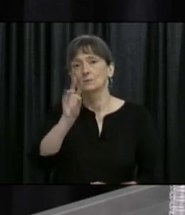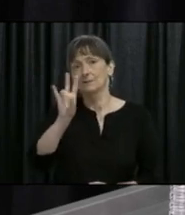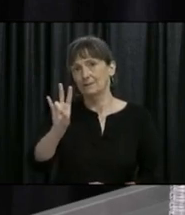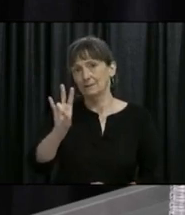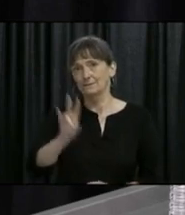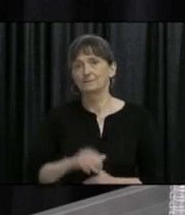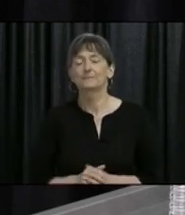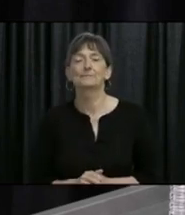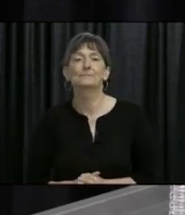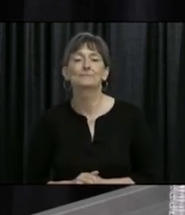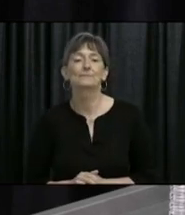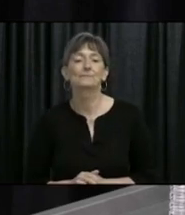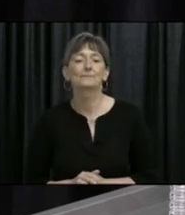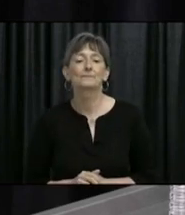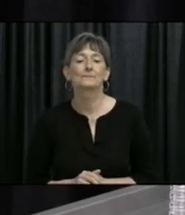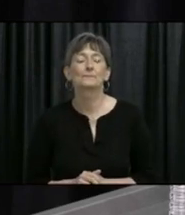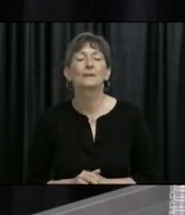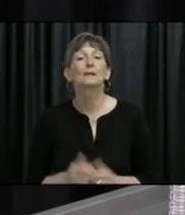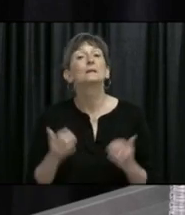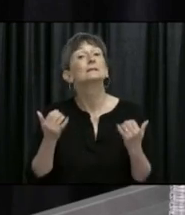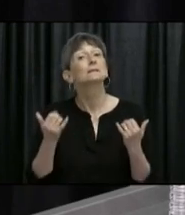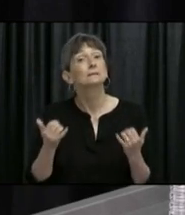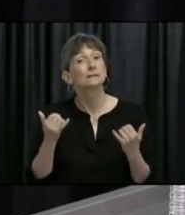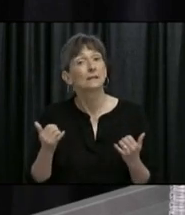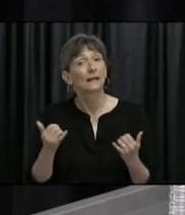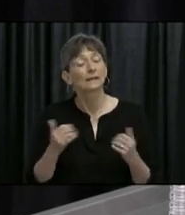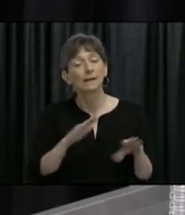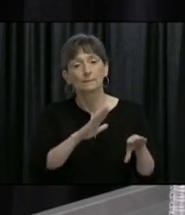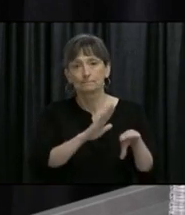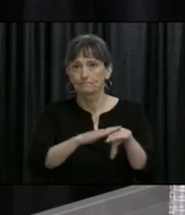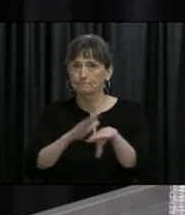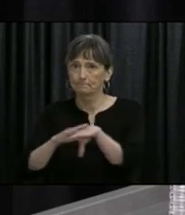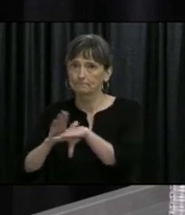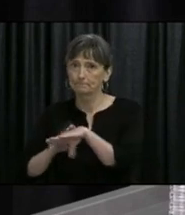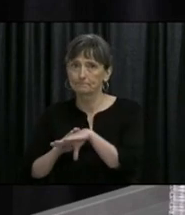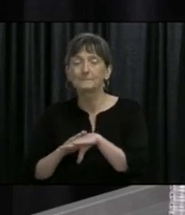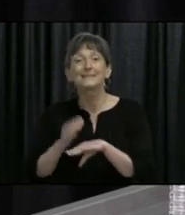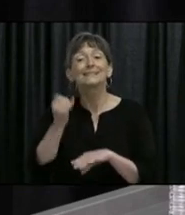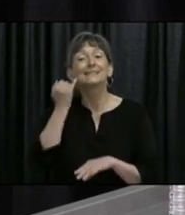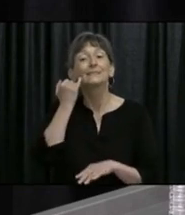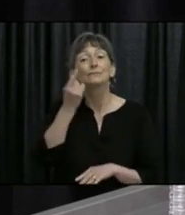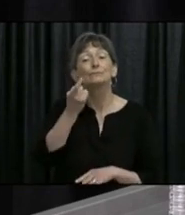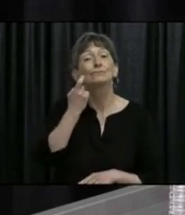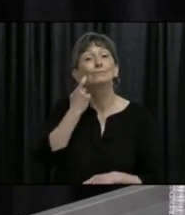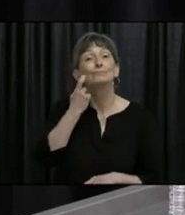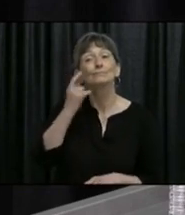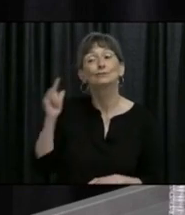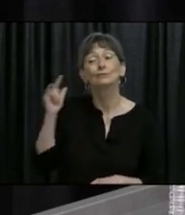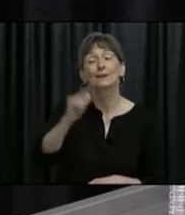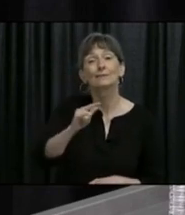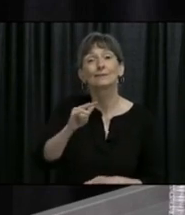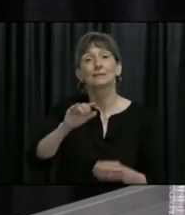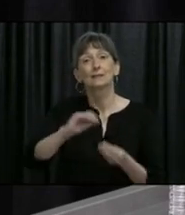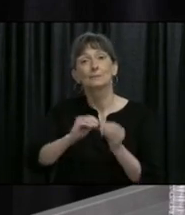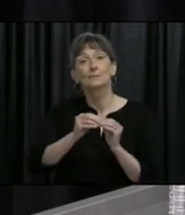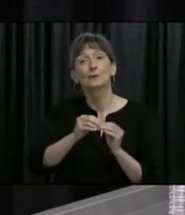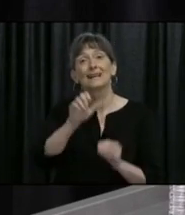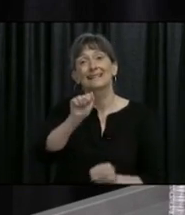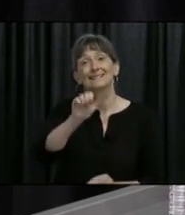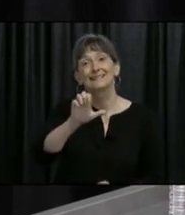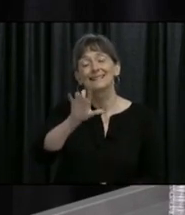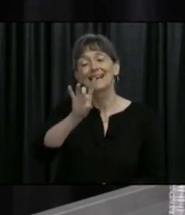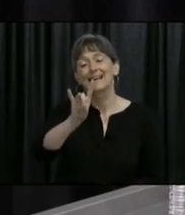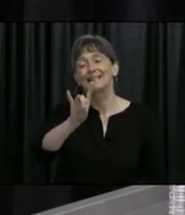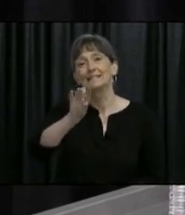people. Today, I'm advising people who traveled on Air Canada flight 8018,